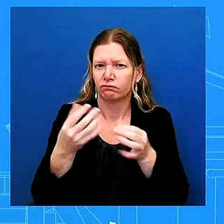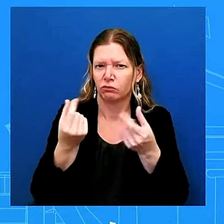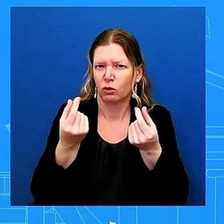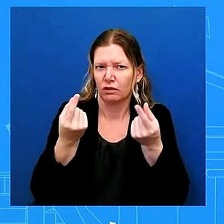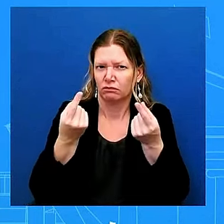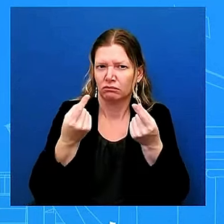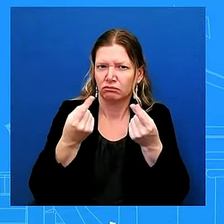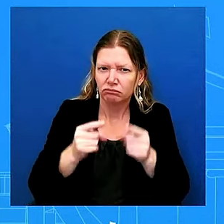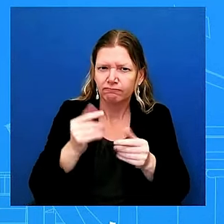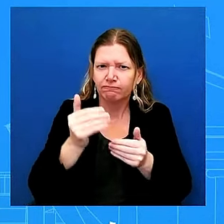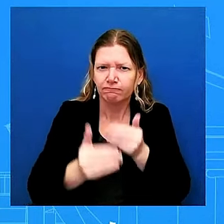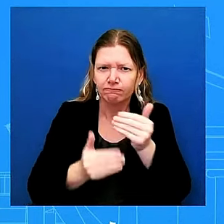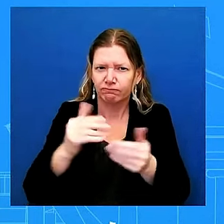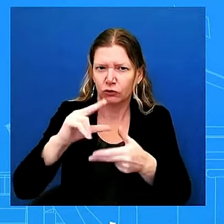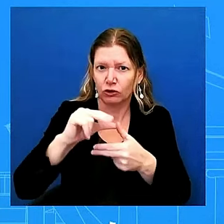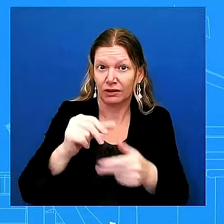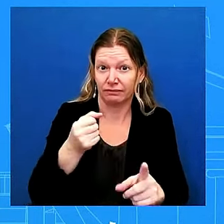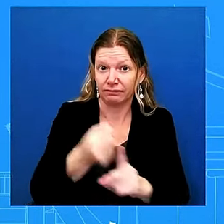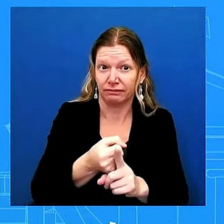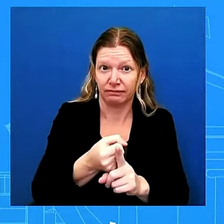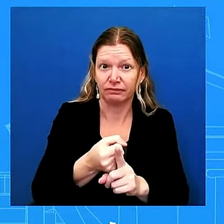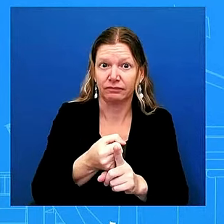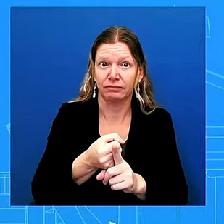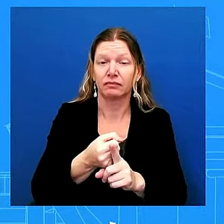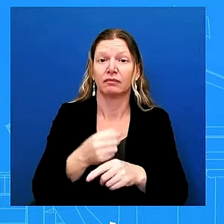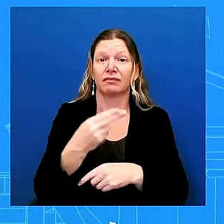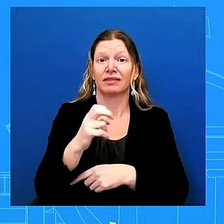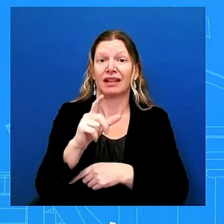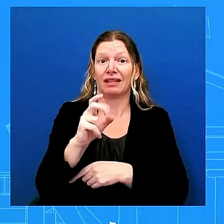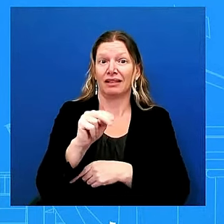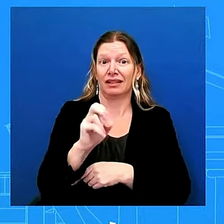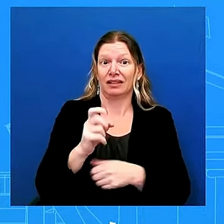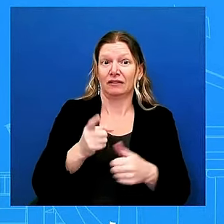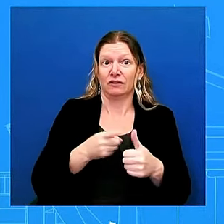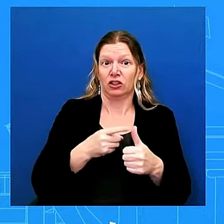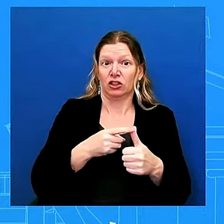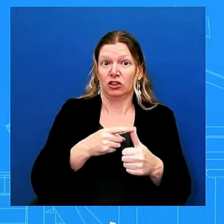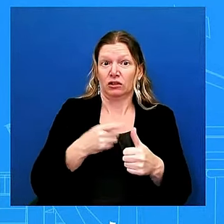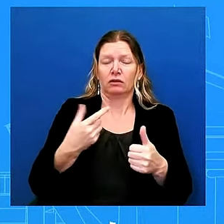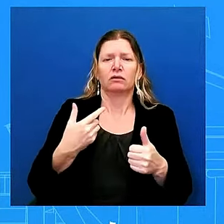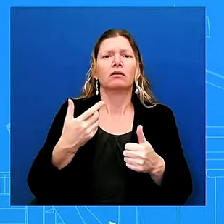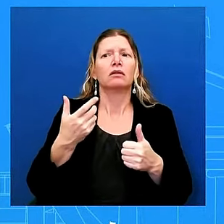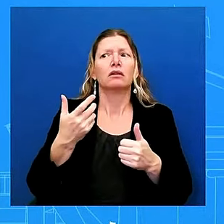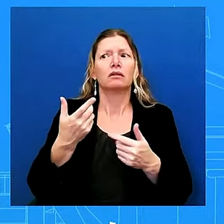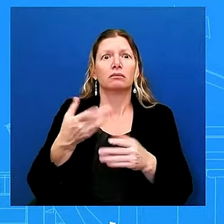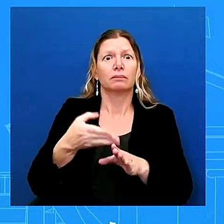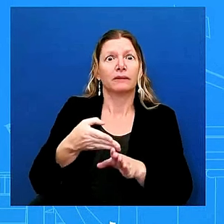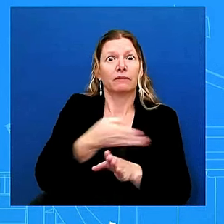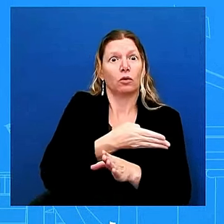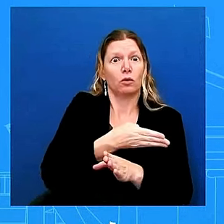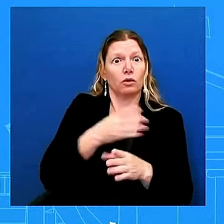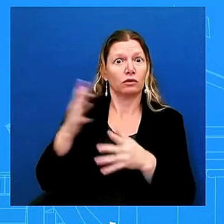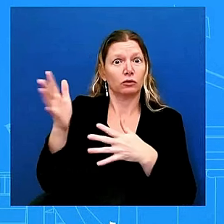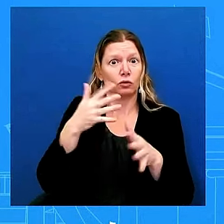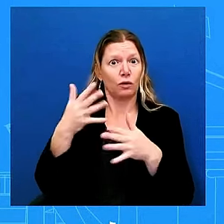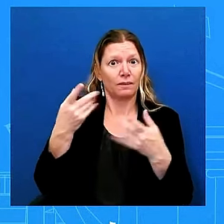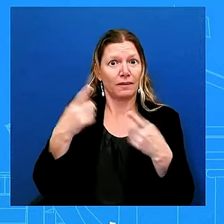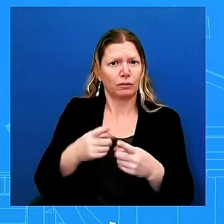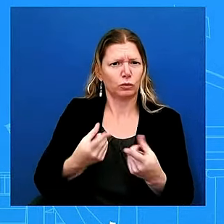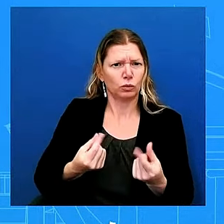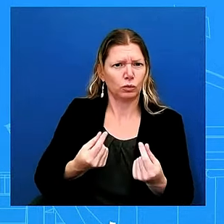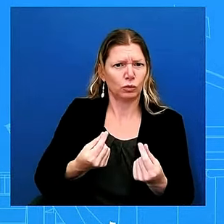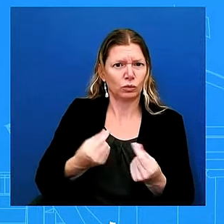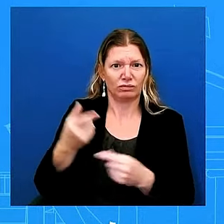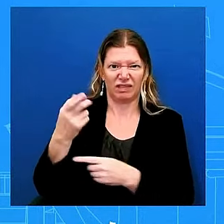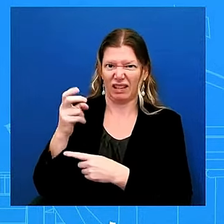do before a storm as helene was developing in the gulf the president directed fema to pre-position specialized capabilities